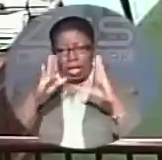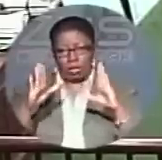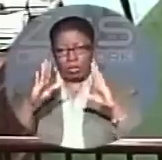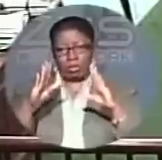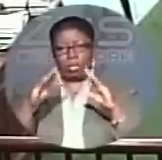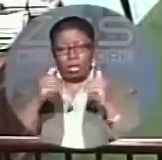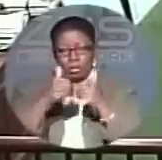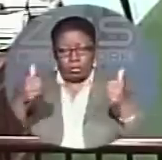ZNS News.